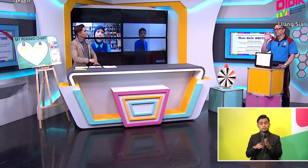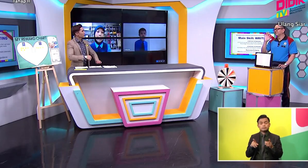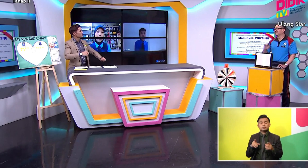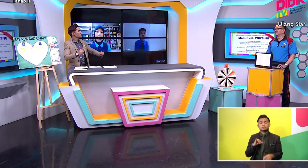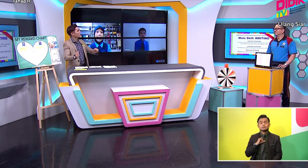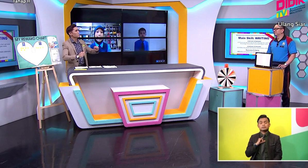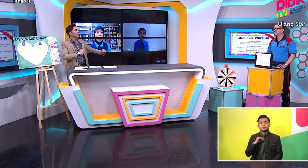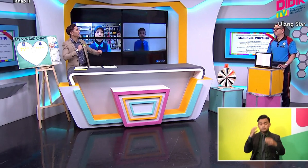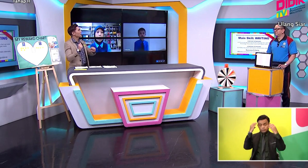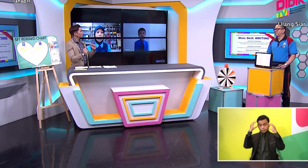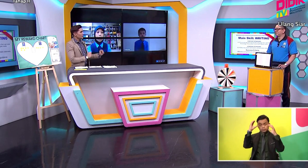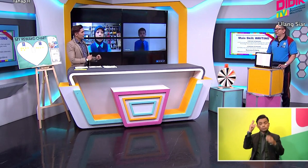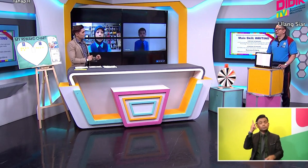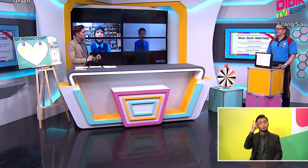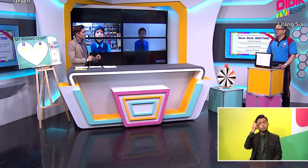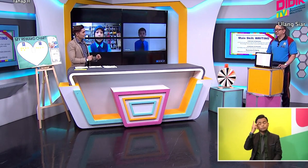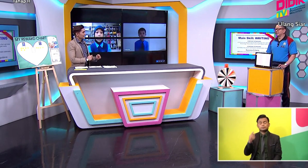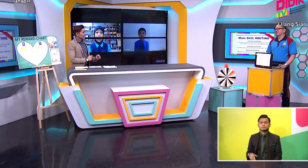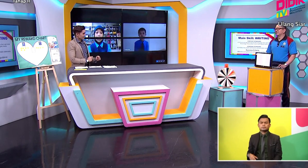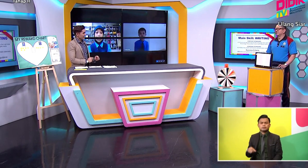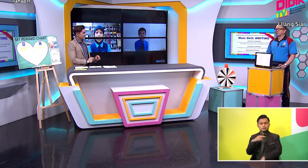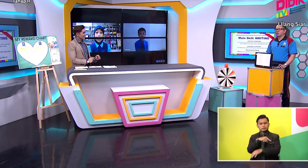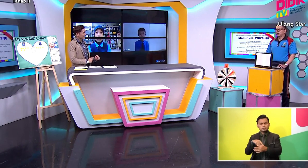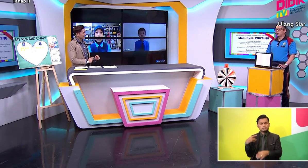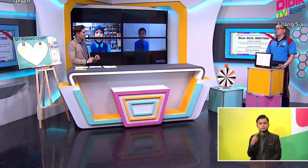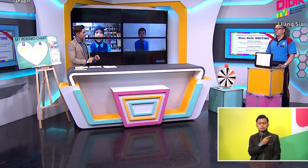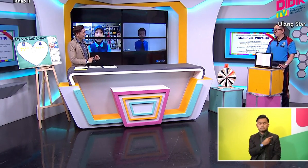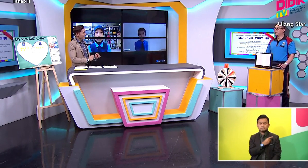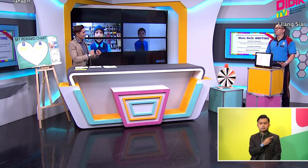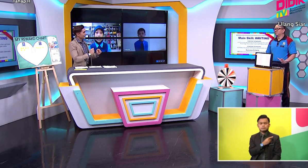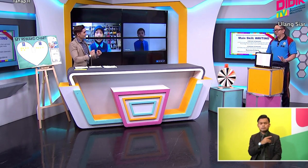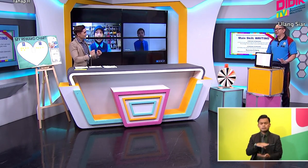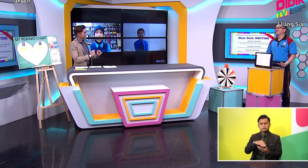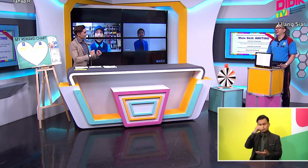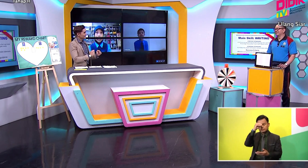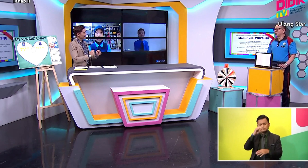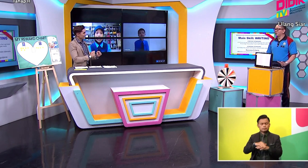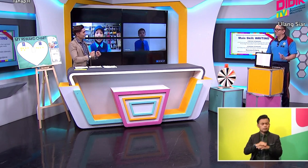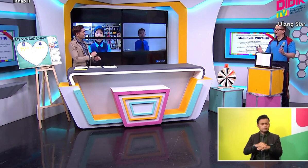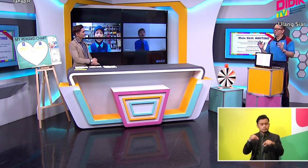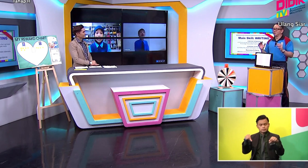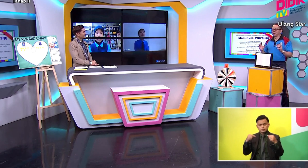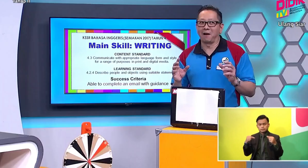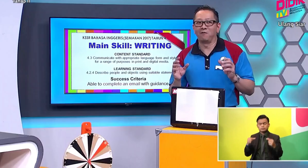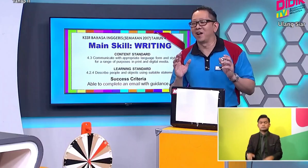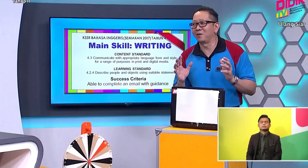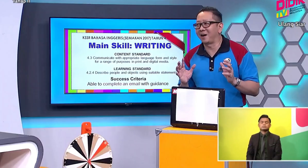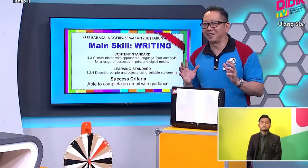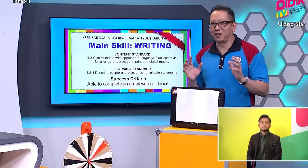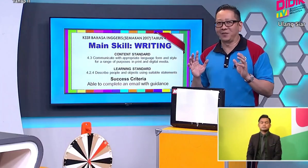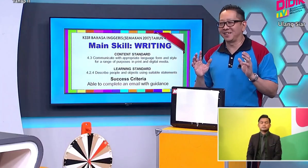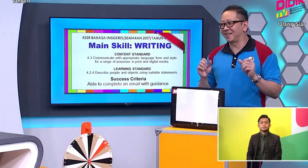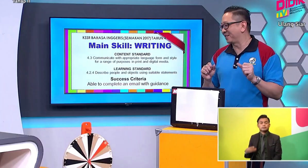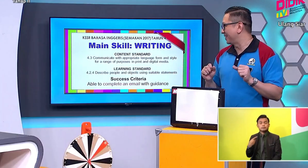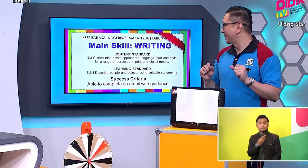are Trying to We are playing a lot of games Yes Yes And Yeah right We have come to the Very